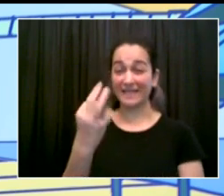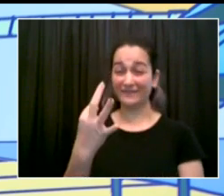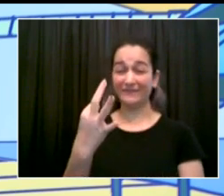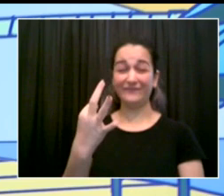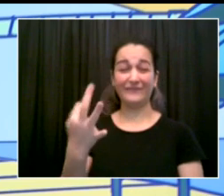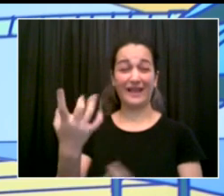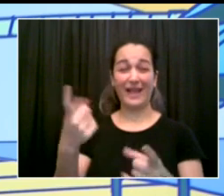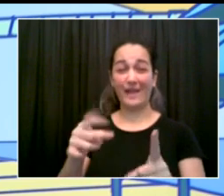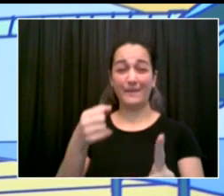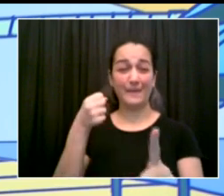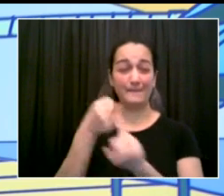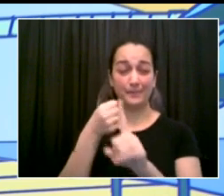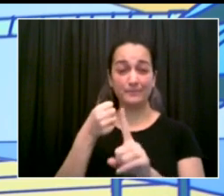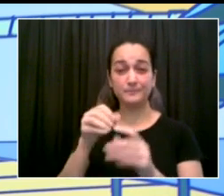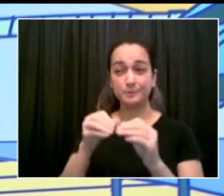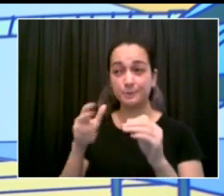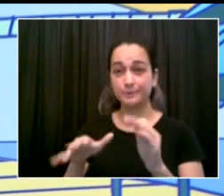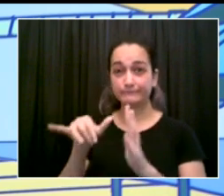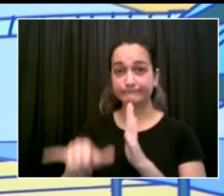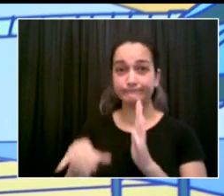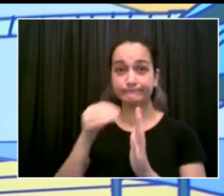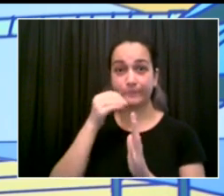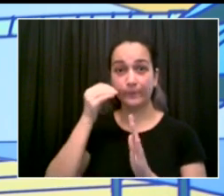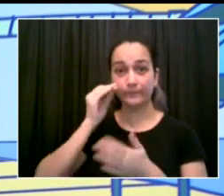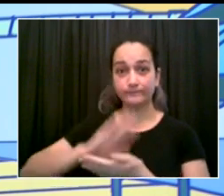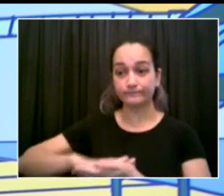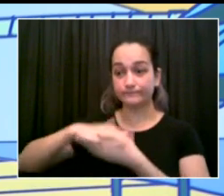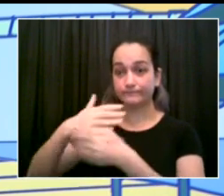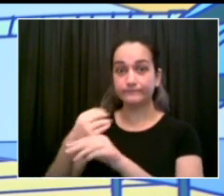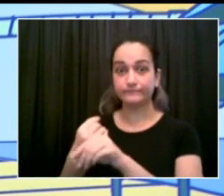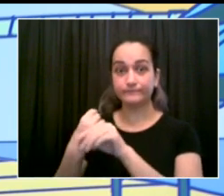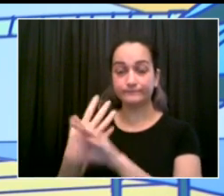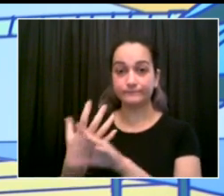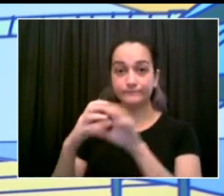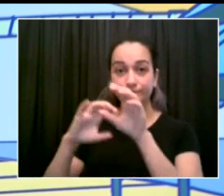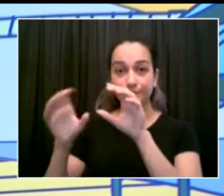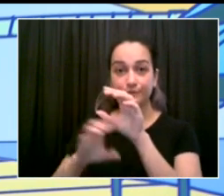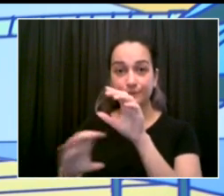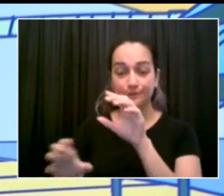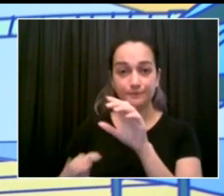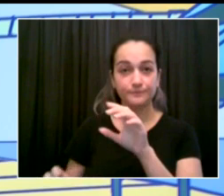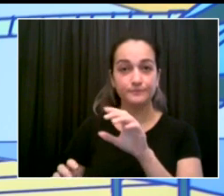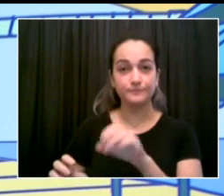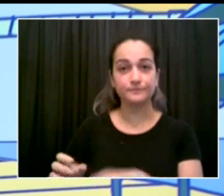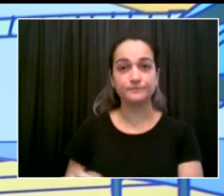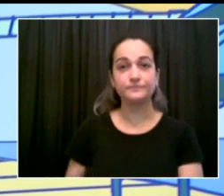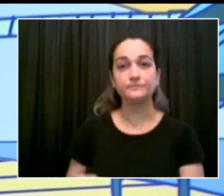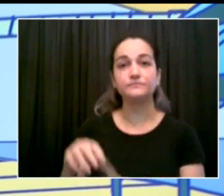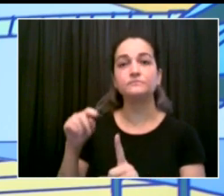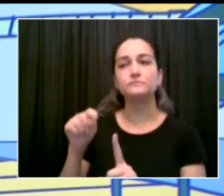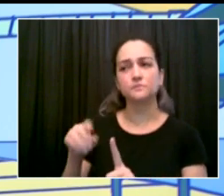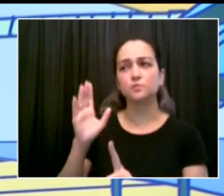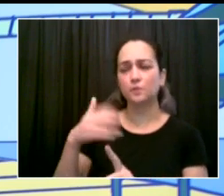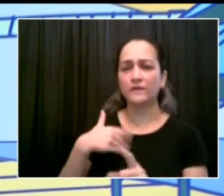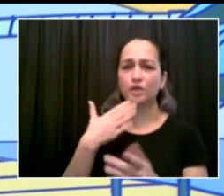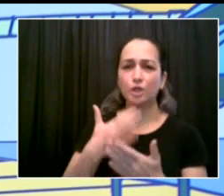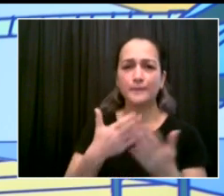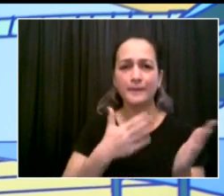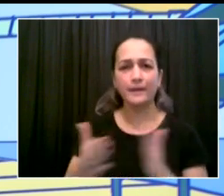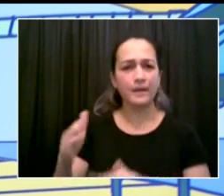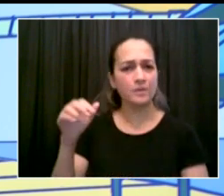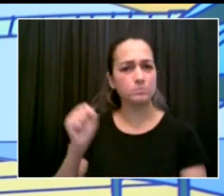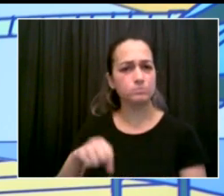of both adults and kids will be able to stay in school if there has been a case in their classroom,